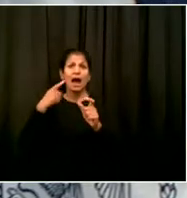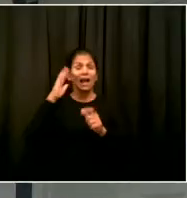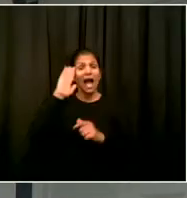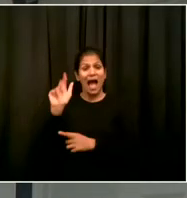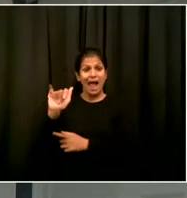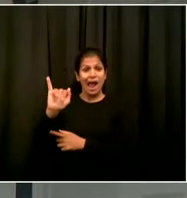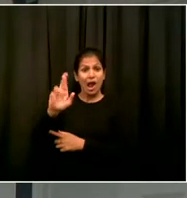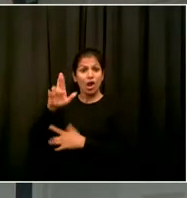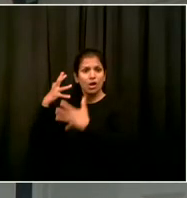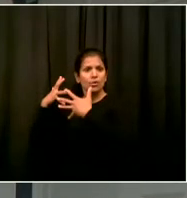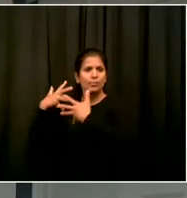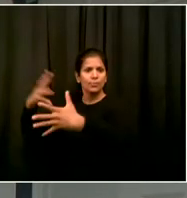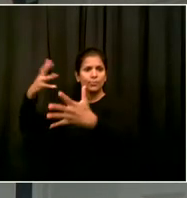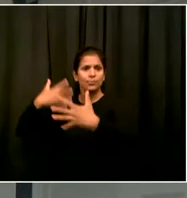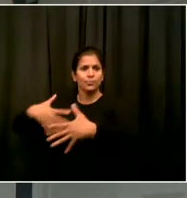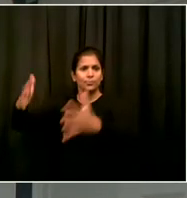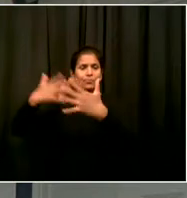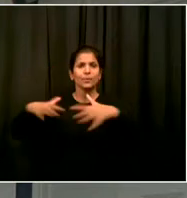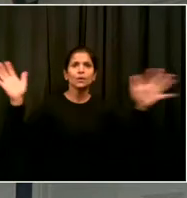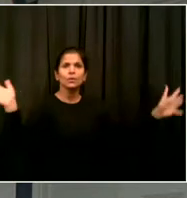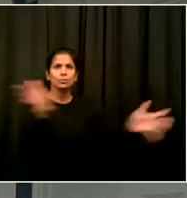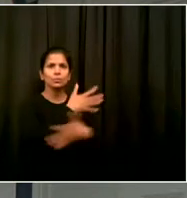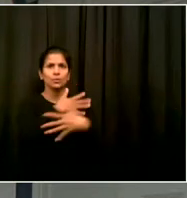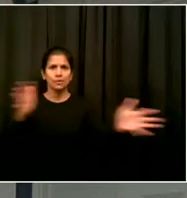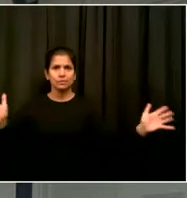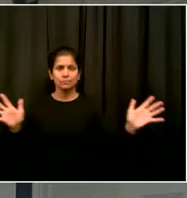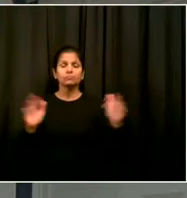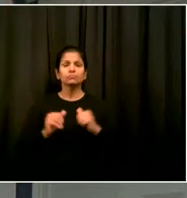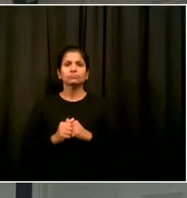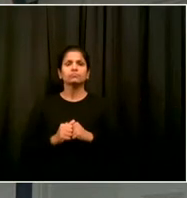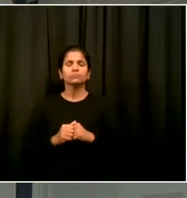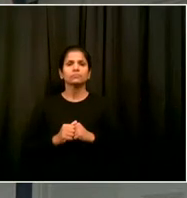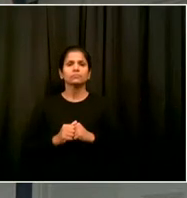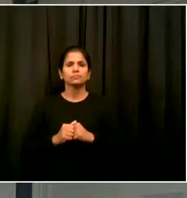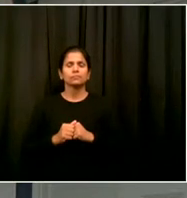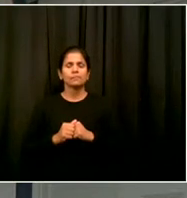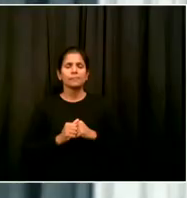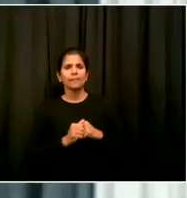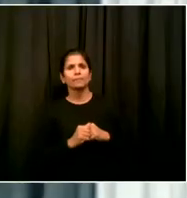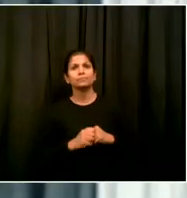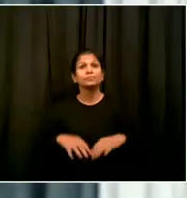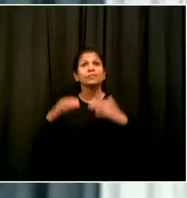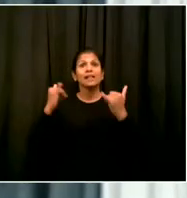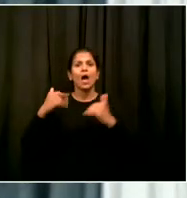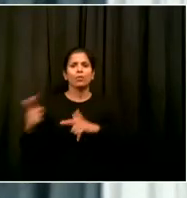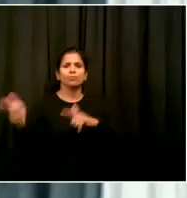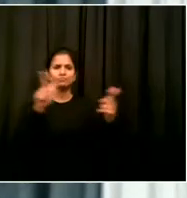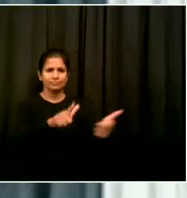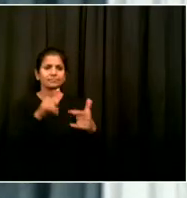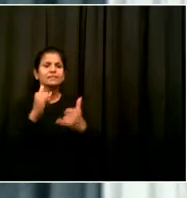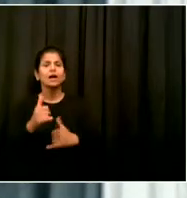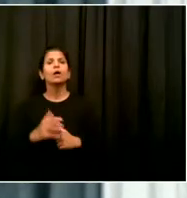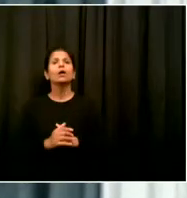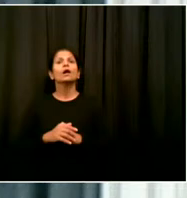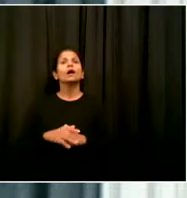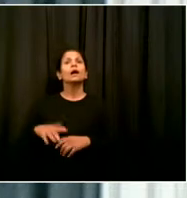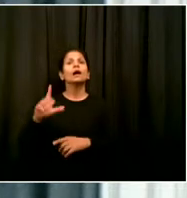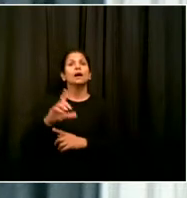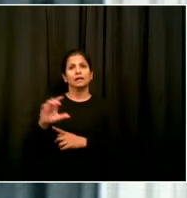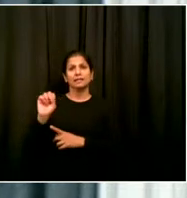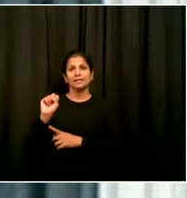absolutely. So, you know, businesses can erect temporary signage. They also can use